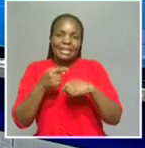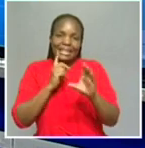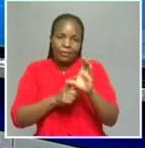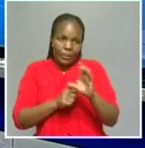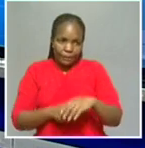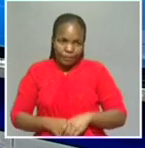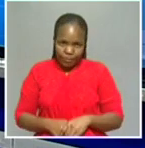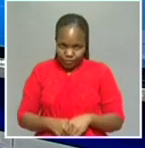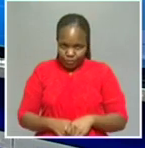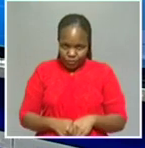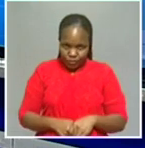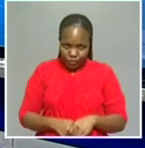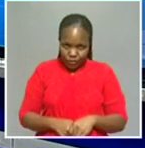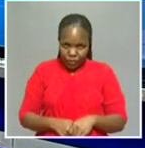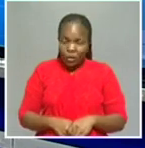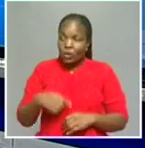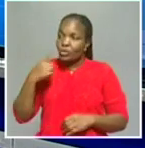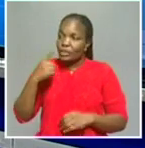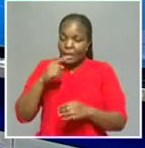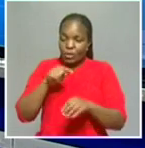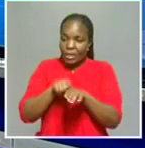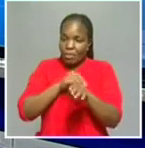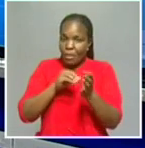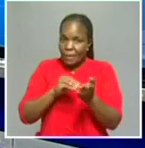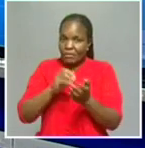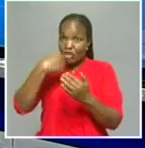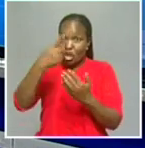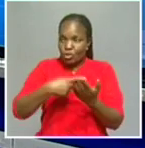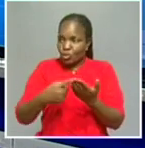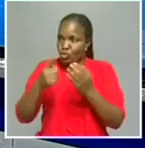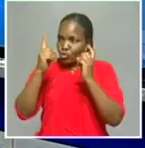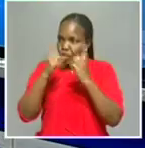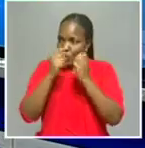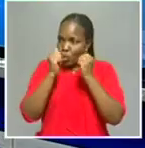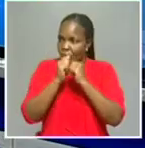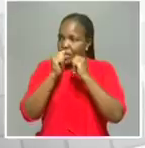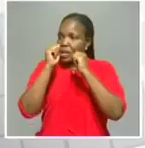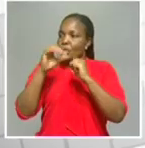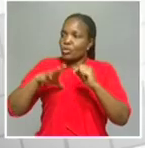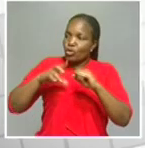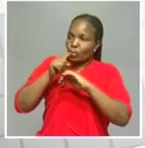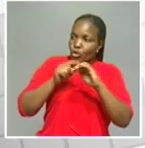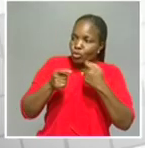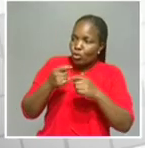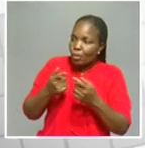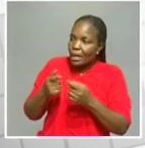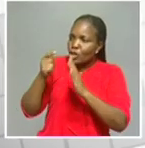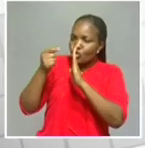meet with nightclub owners during next week. What is the agenda of that meeting? The agenda is just to,